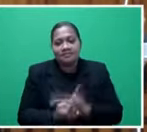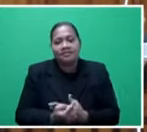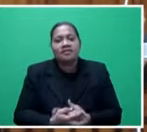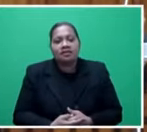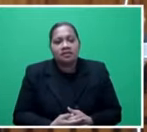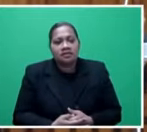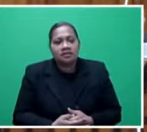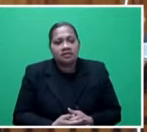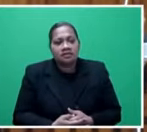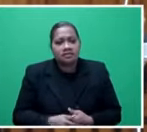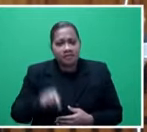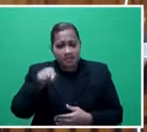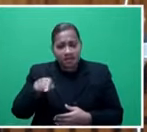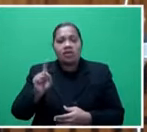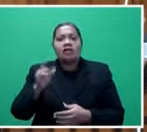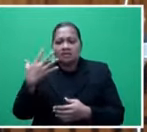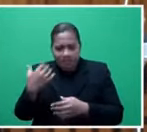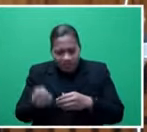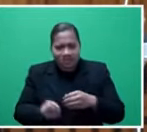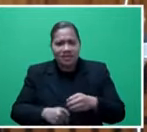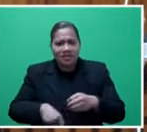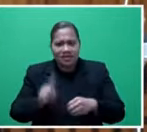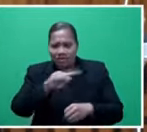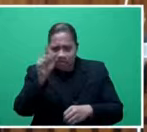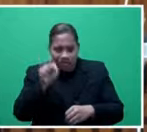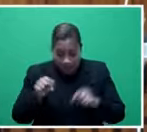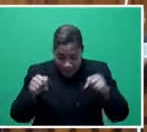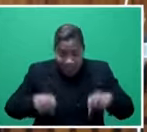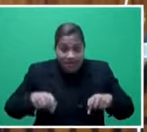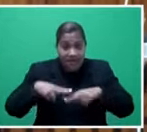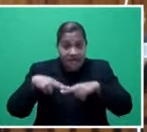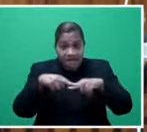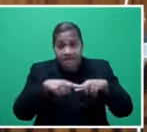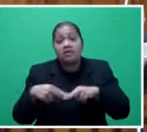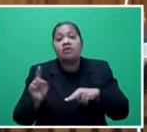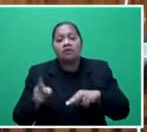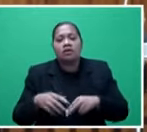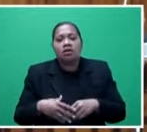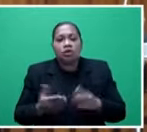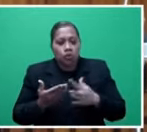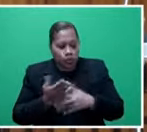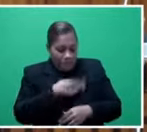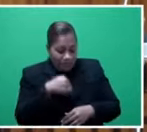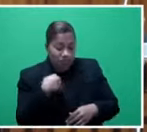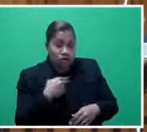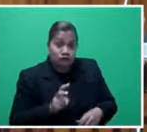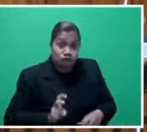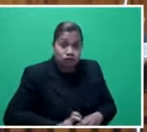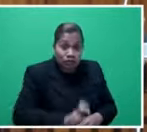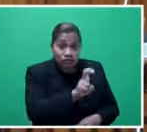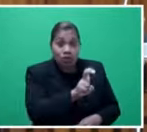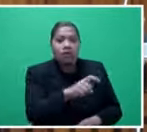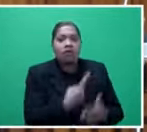But that in itself begs a moral question. Here we are in Fiji, having, through the Minister for Transport, put in